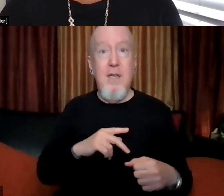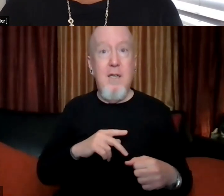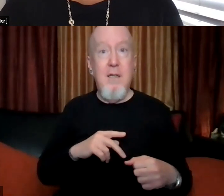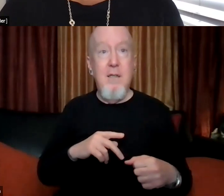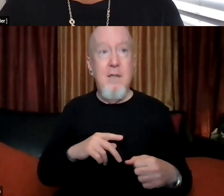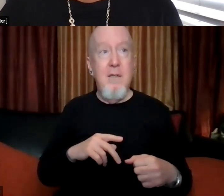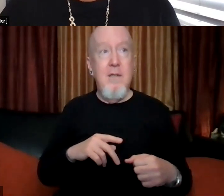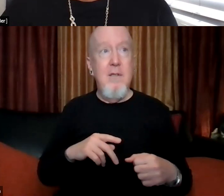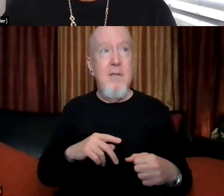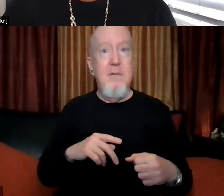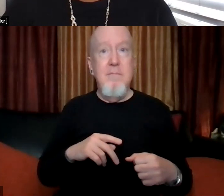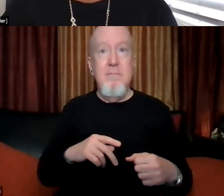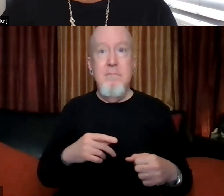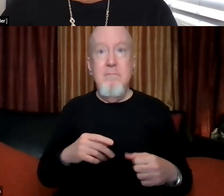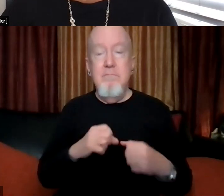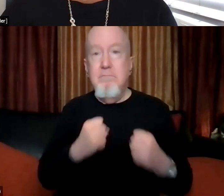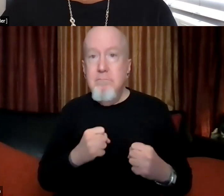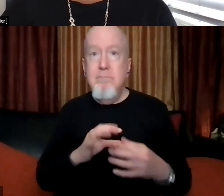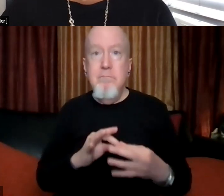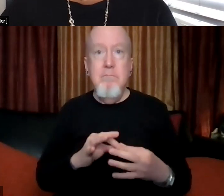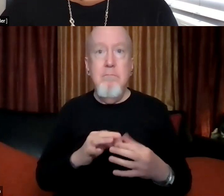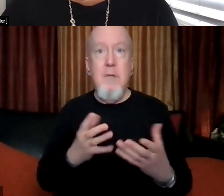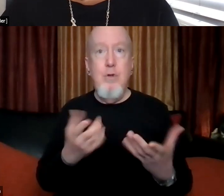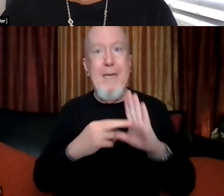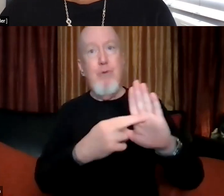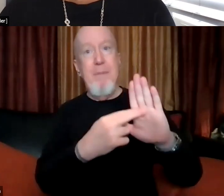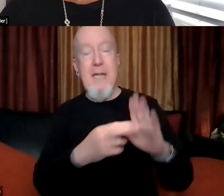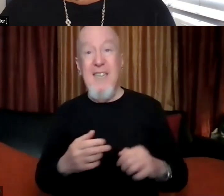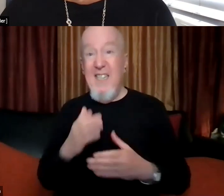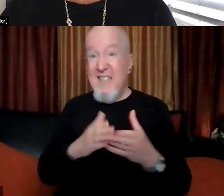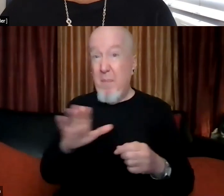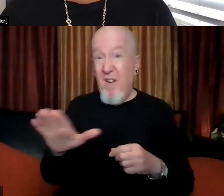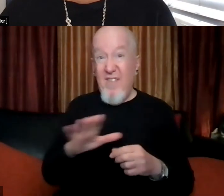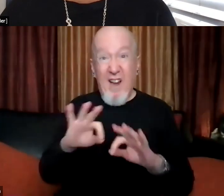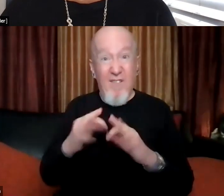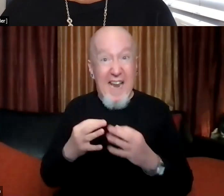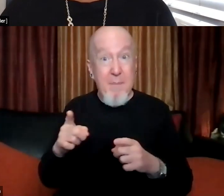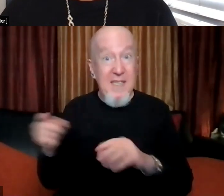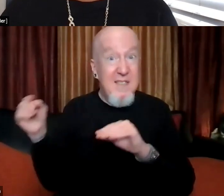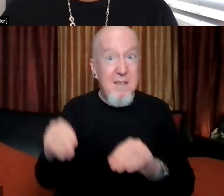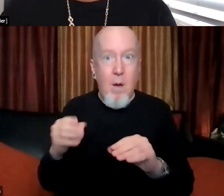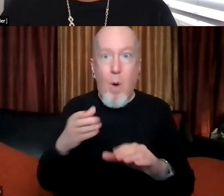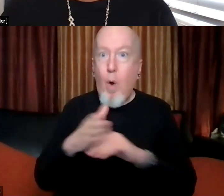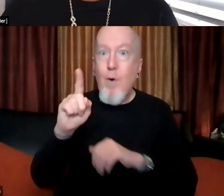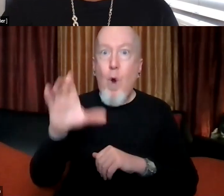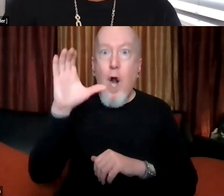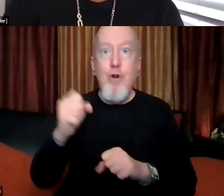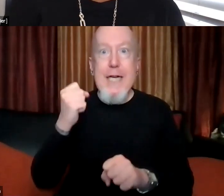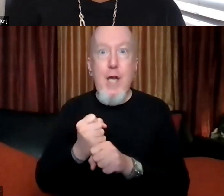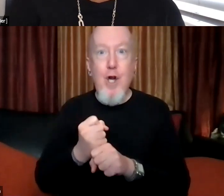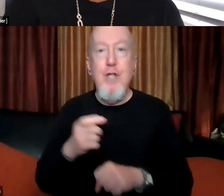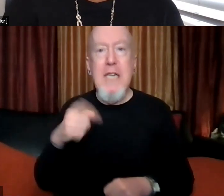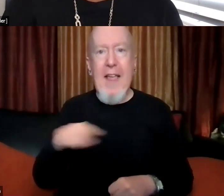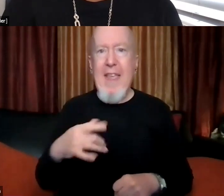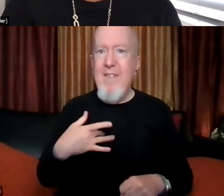here, right? Uh, their families have been here in some cases over a hundred years and they feel very much that